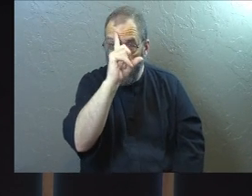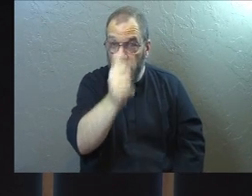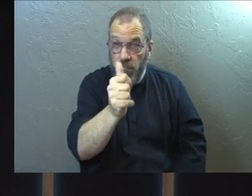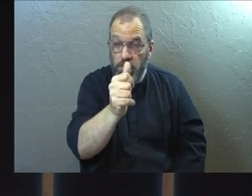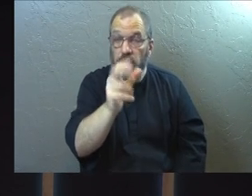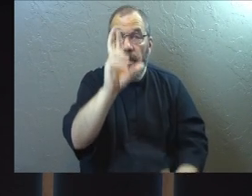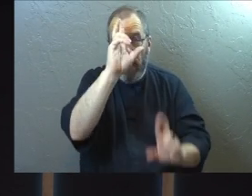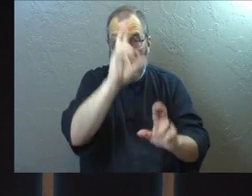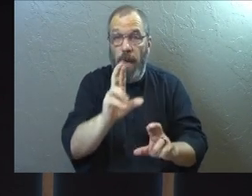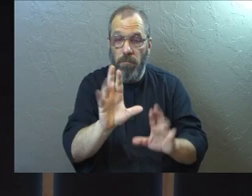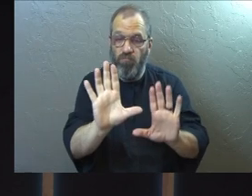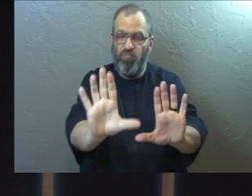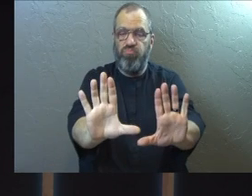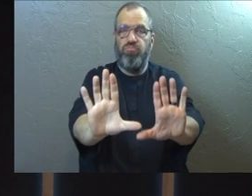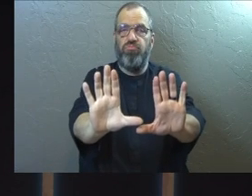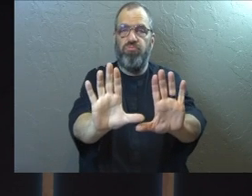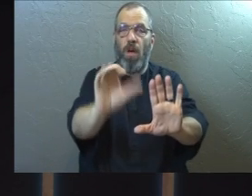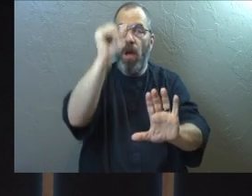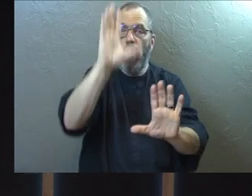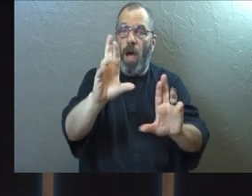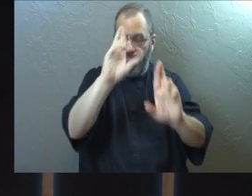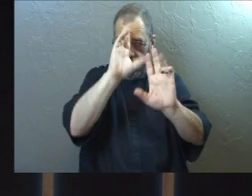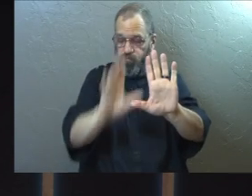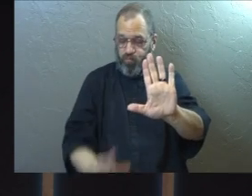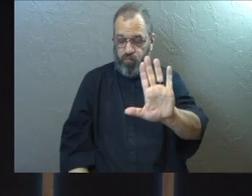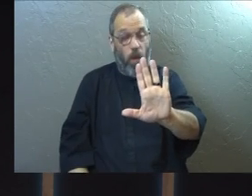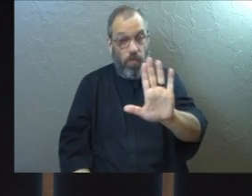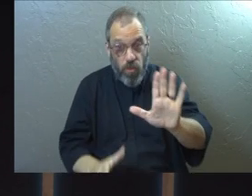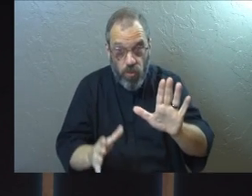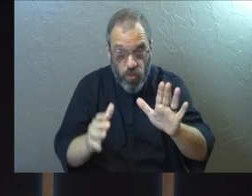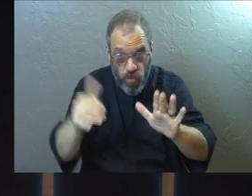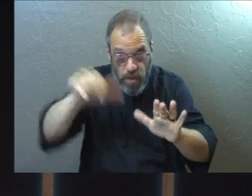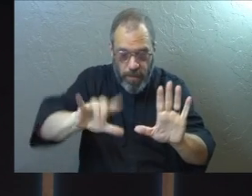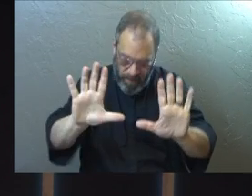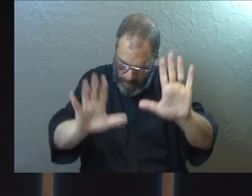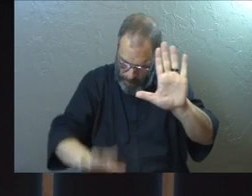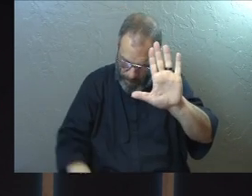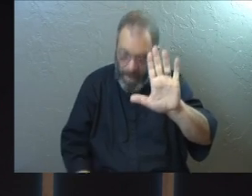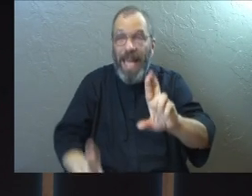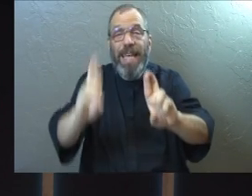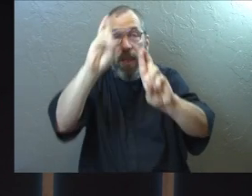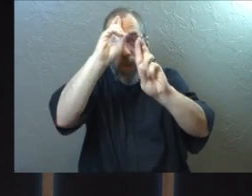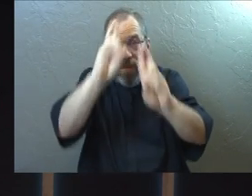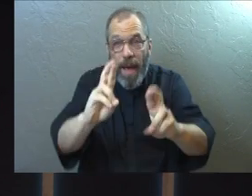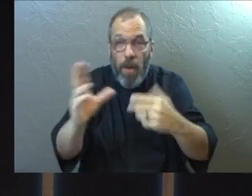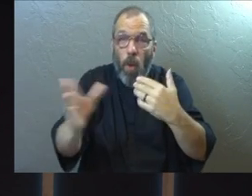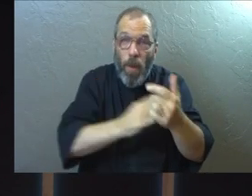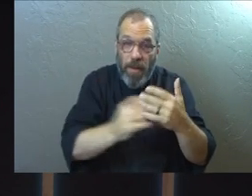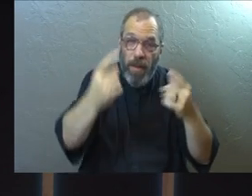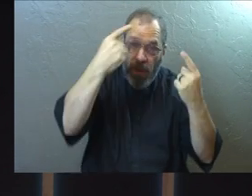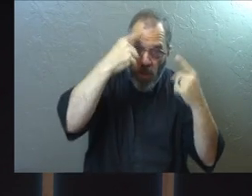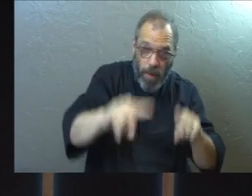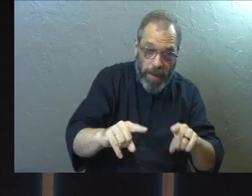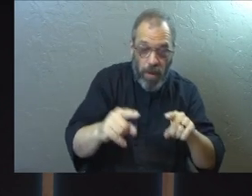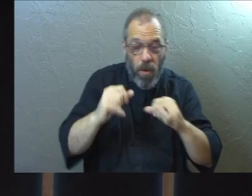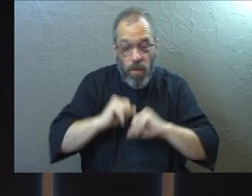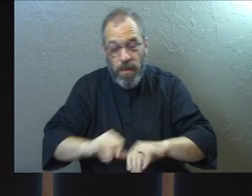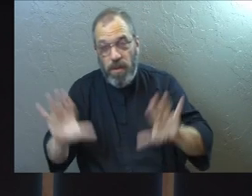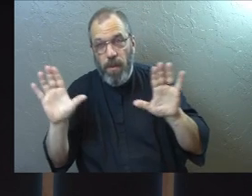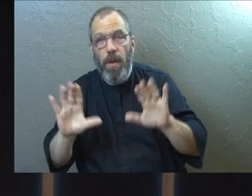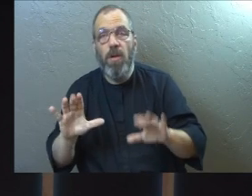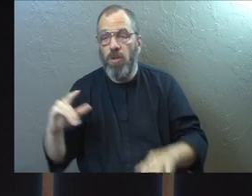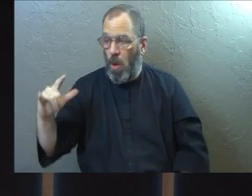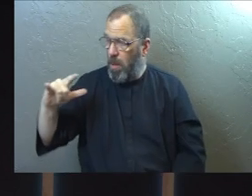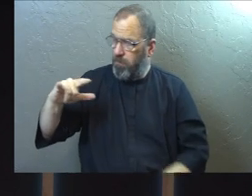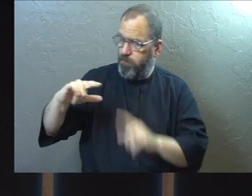He protects your choice. He gave you your choice and he will respect the choice that you make whether or not to surrender. So